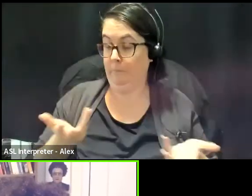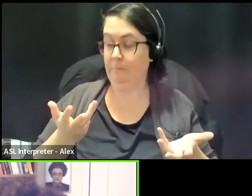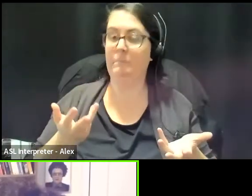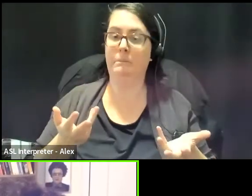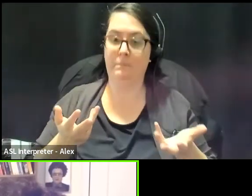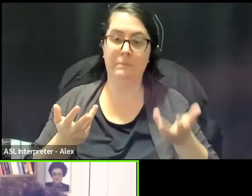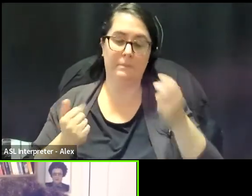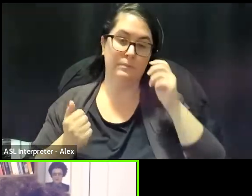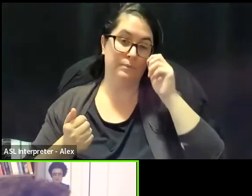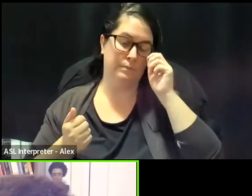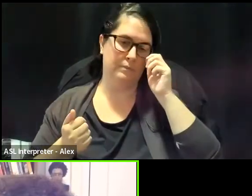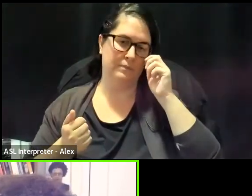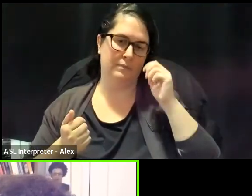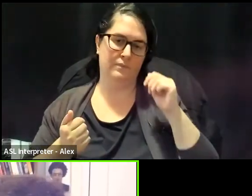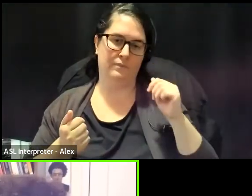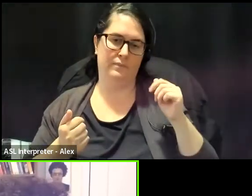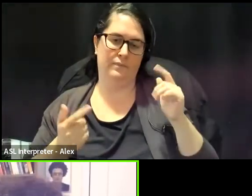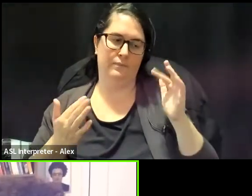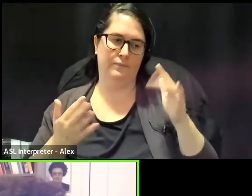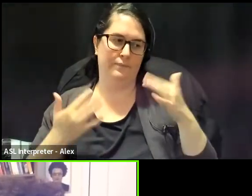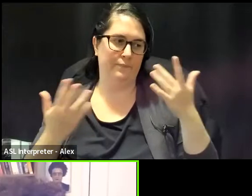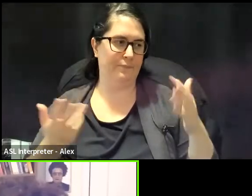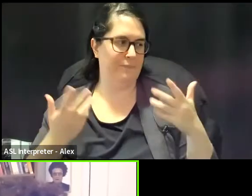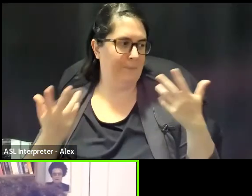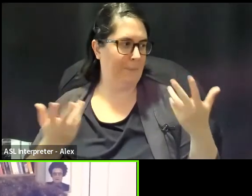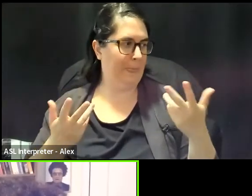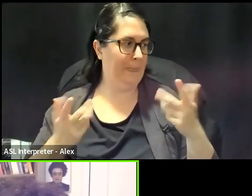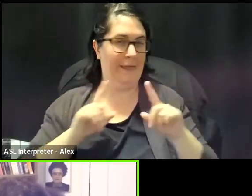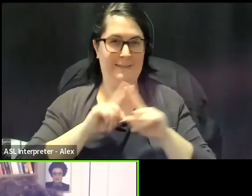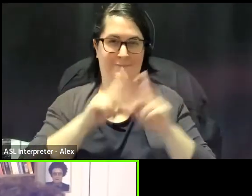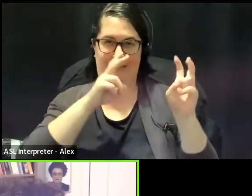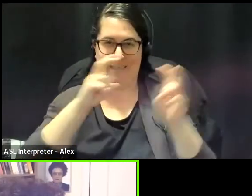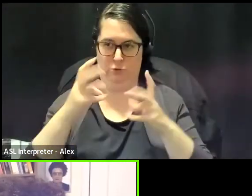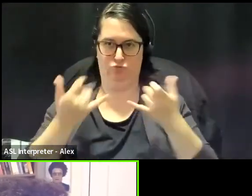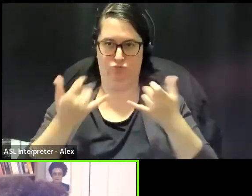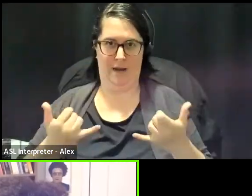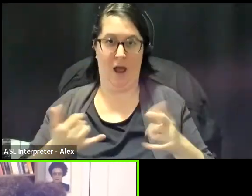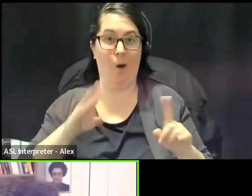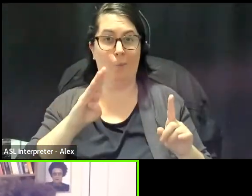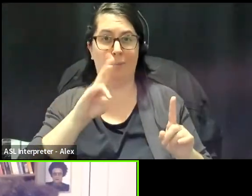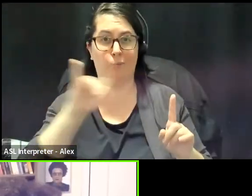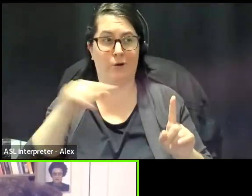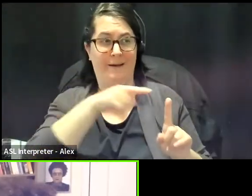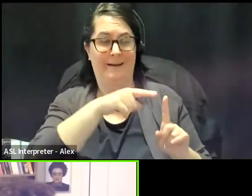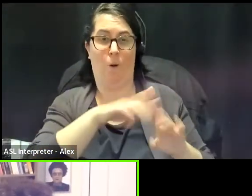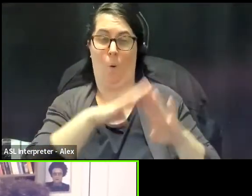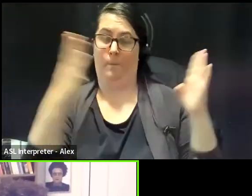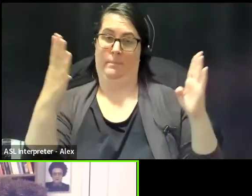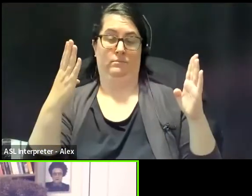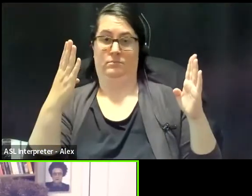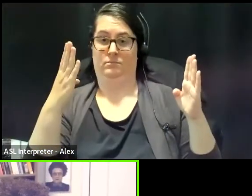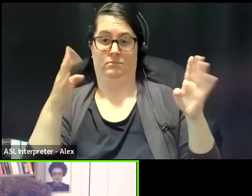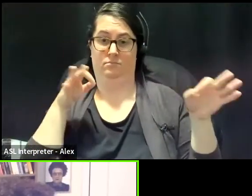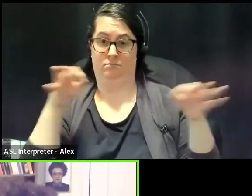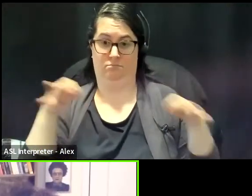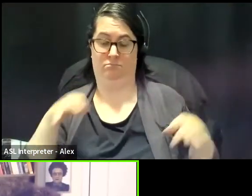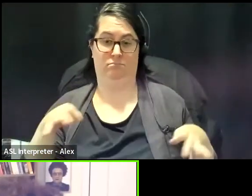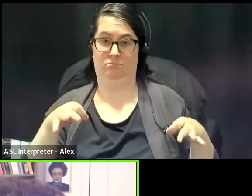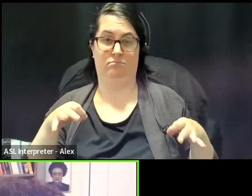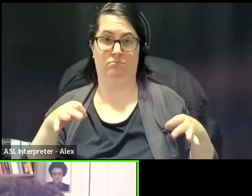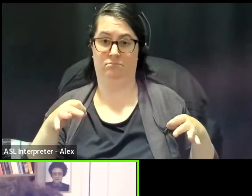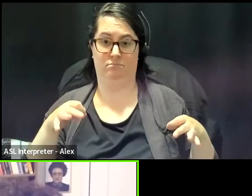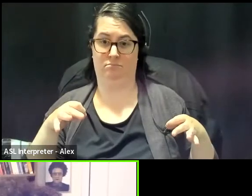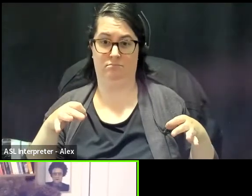what are the conditions we are dealing with. I mean, Brianna opened up speaking